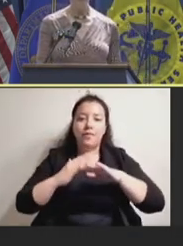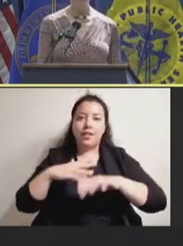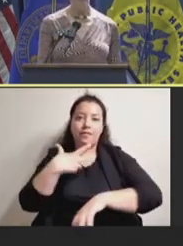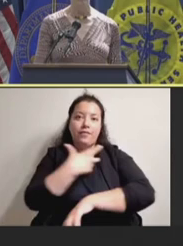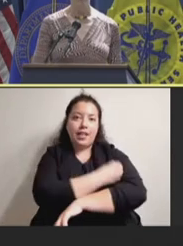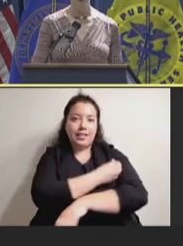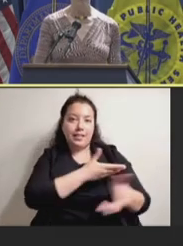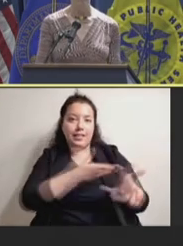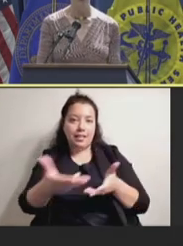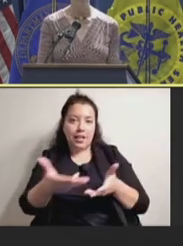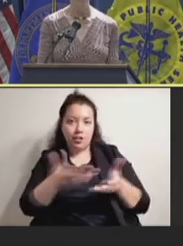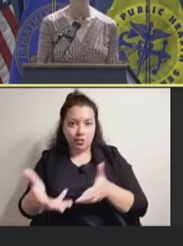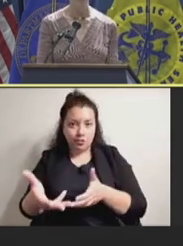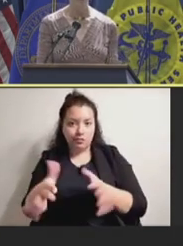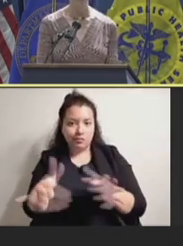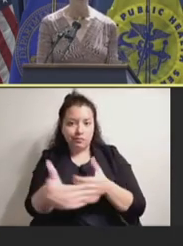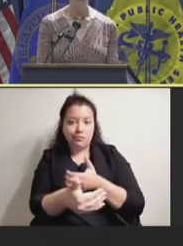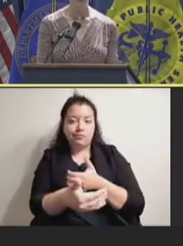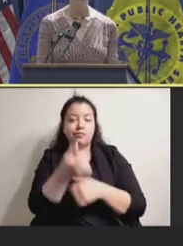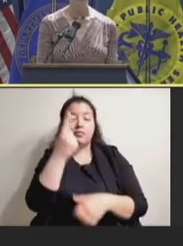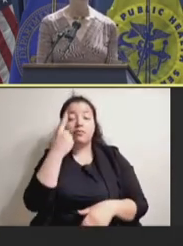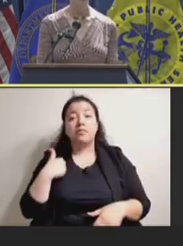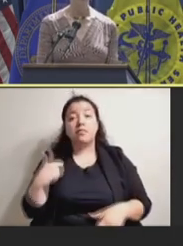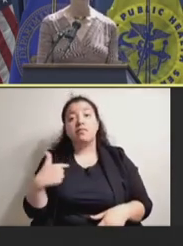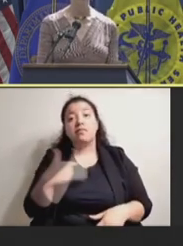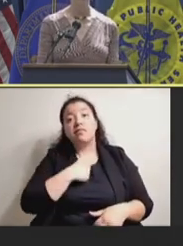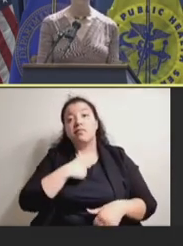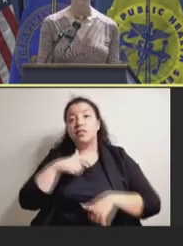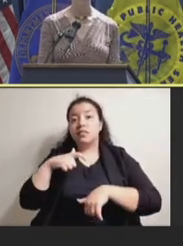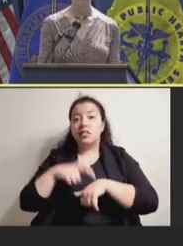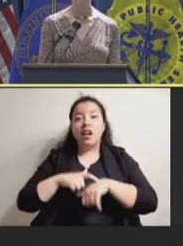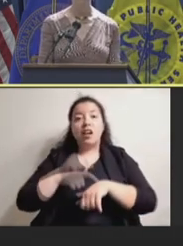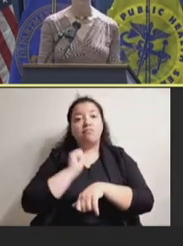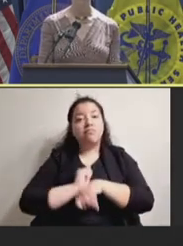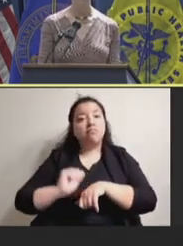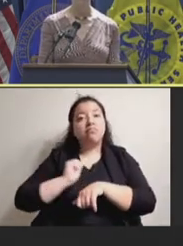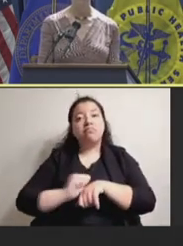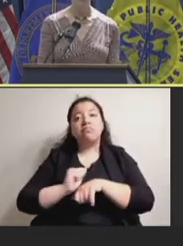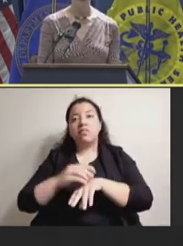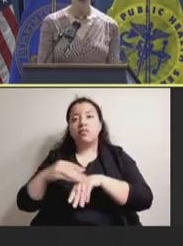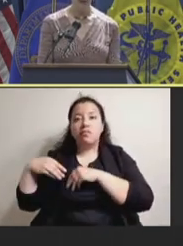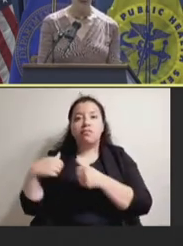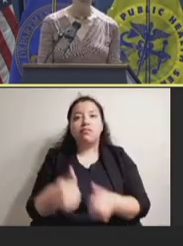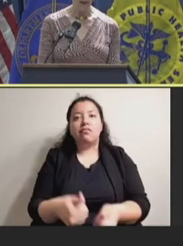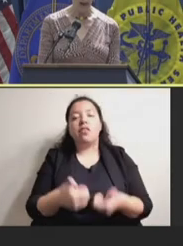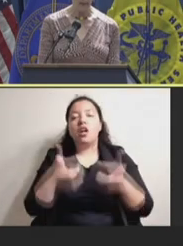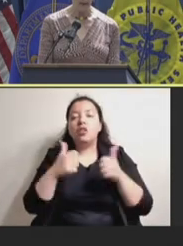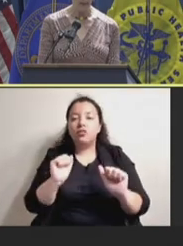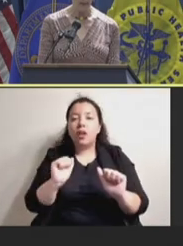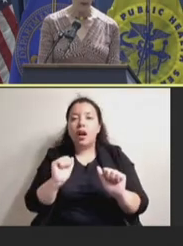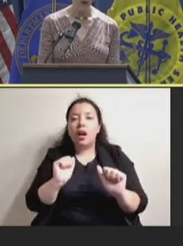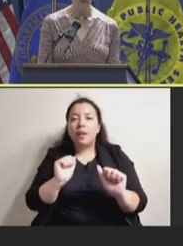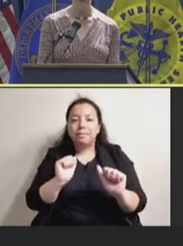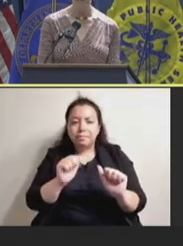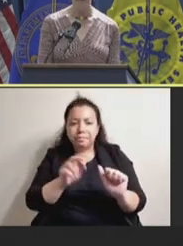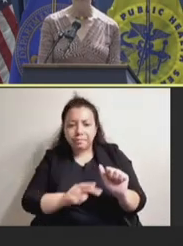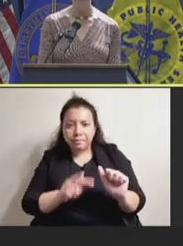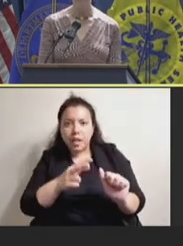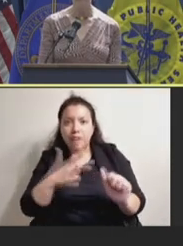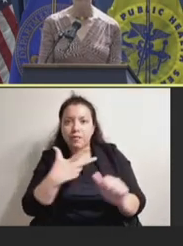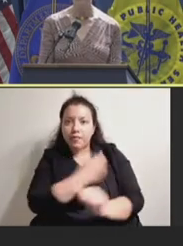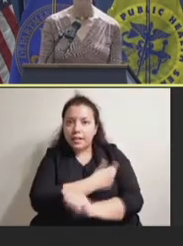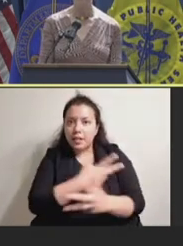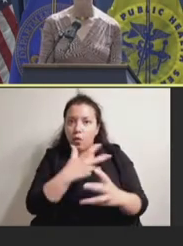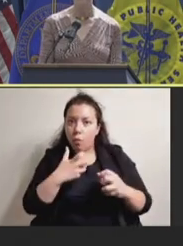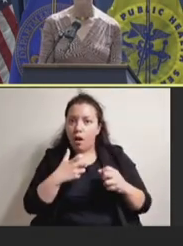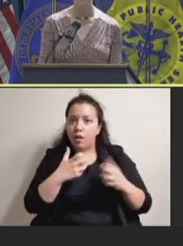spend a lot of time and energy trying to make sure that vaccines are kept cold enough. But in fact, there are a lot of vaccines that